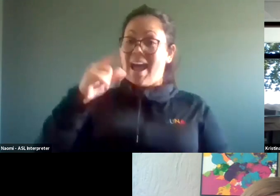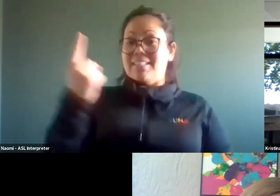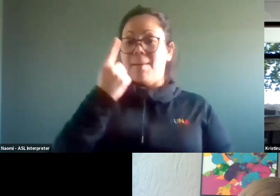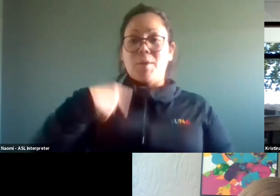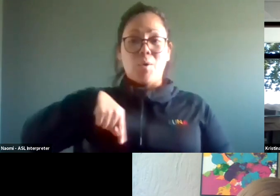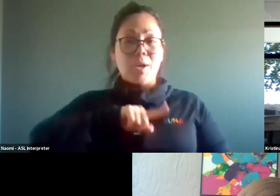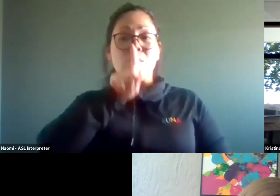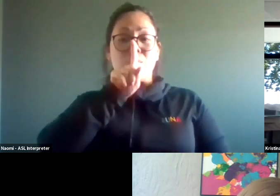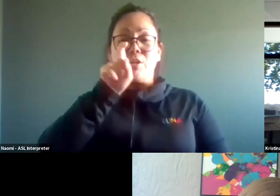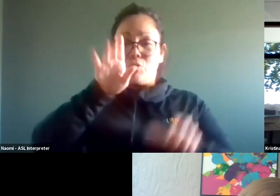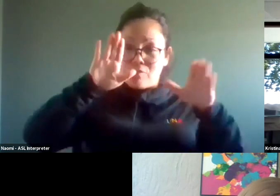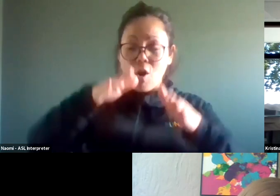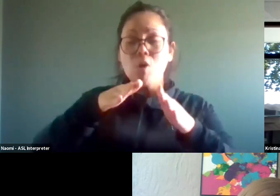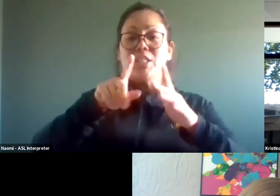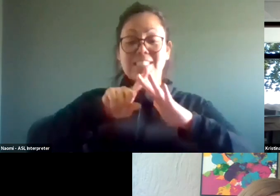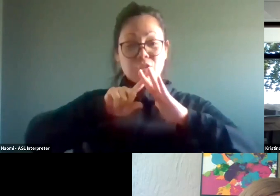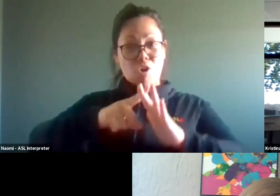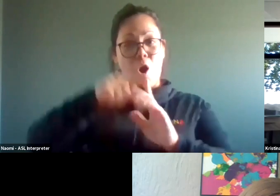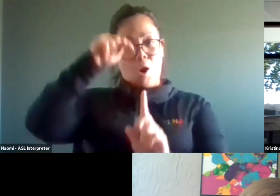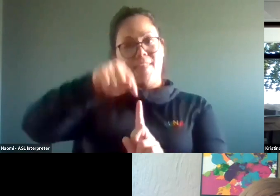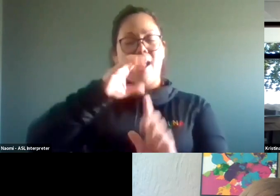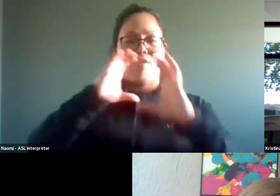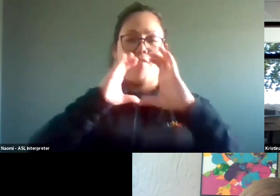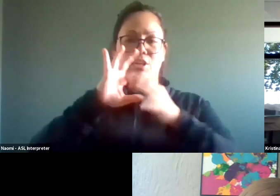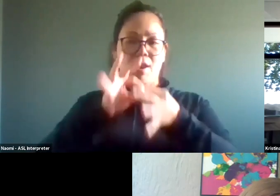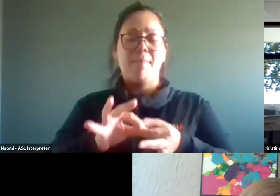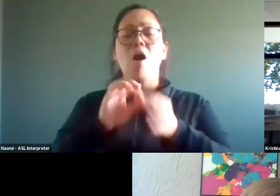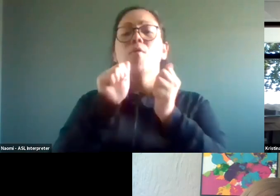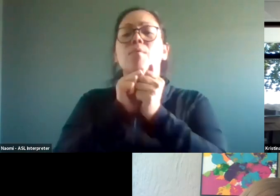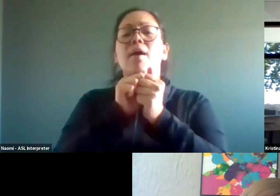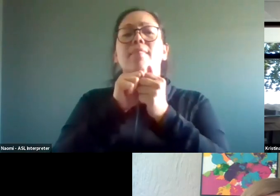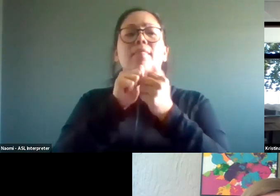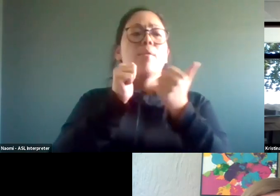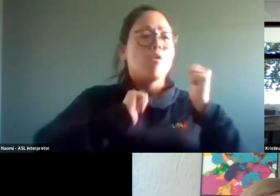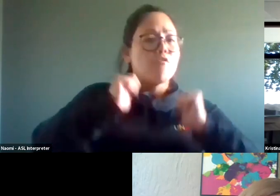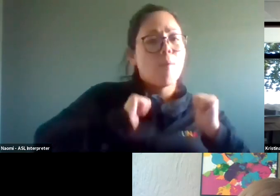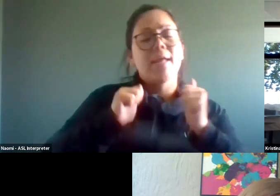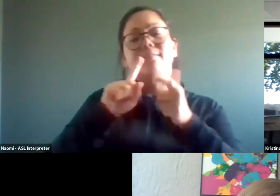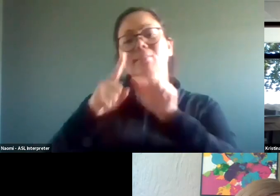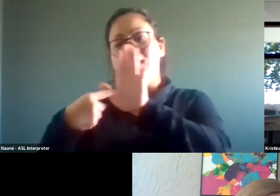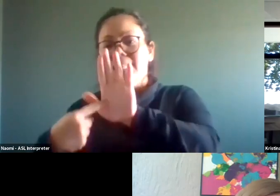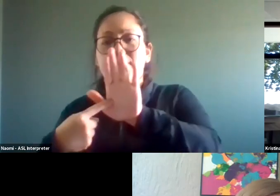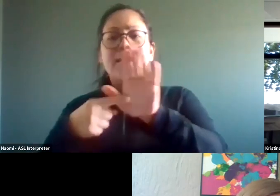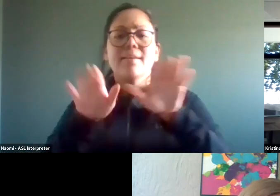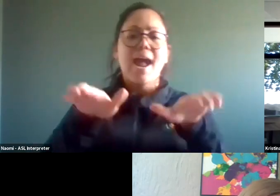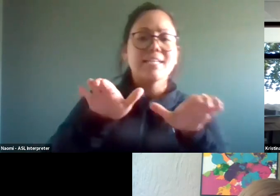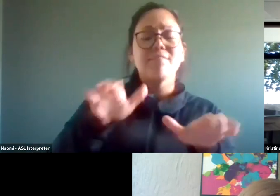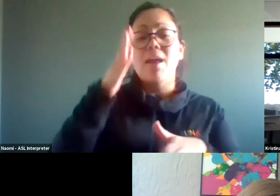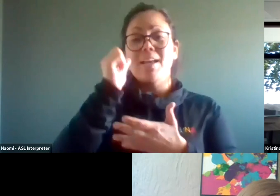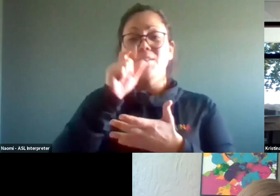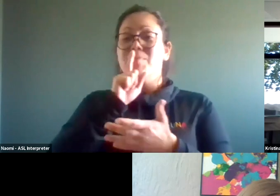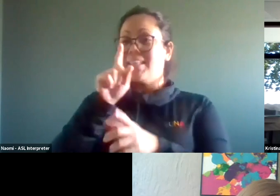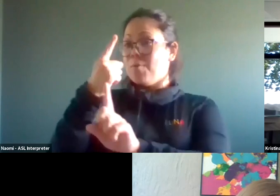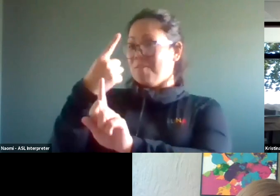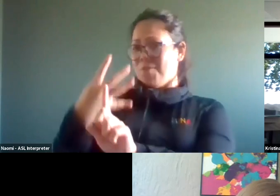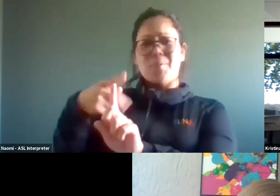starting each conversation with when we're talking about a performance, an exhibit, an activity, because that's a large part